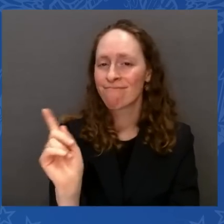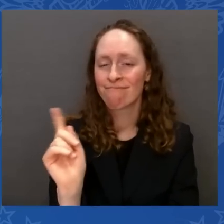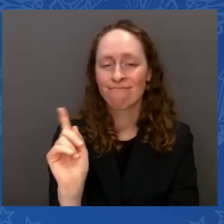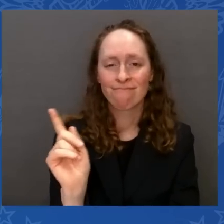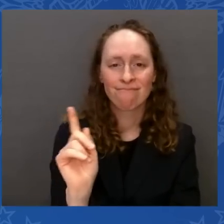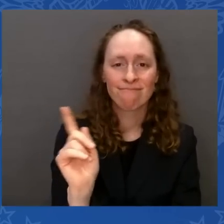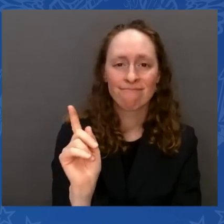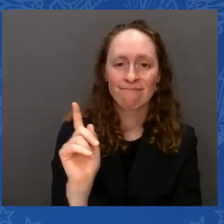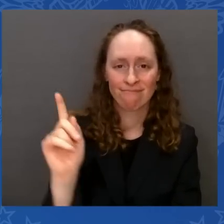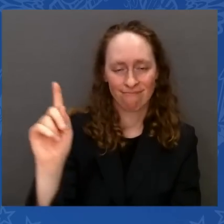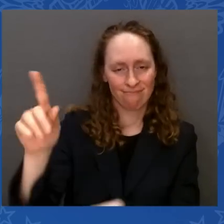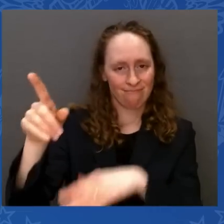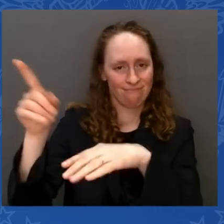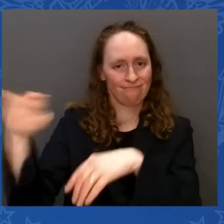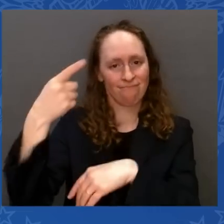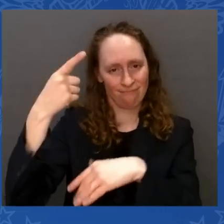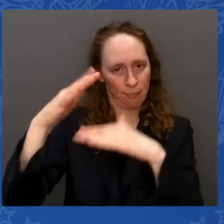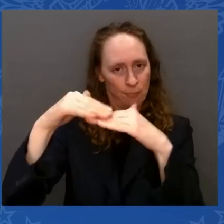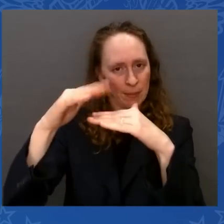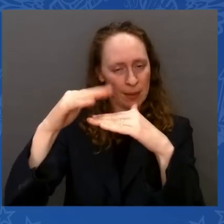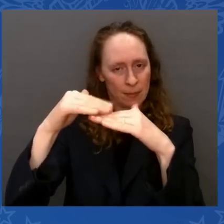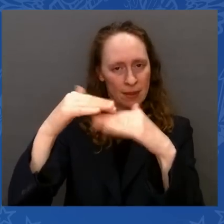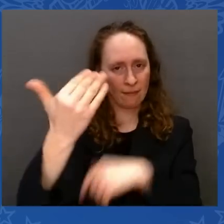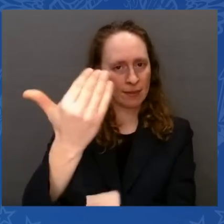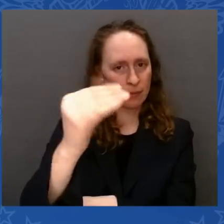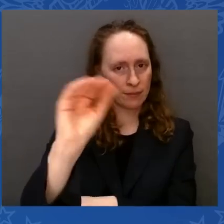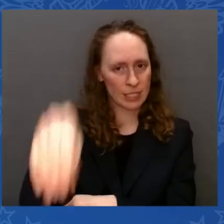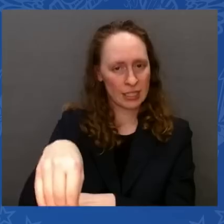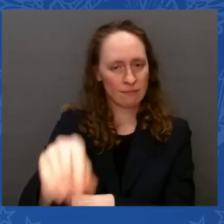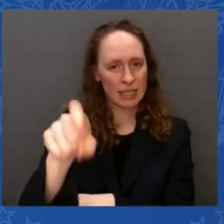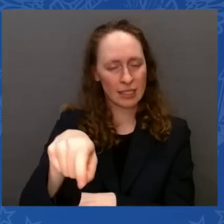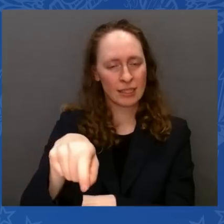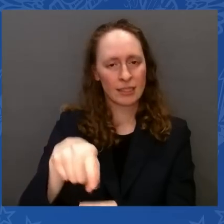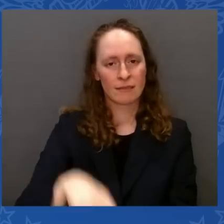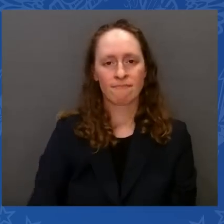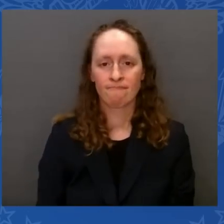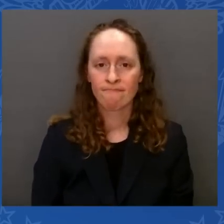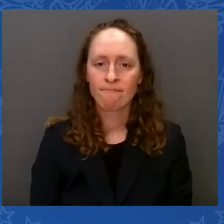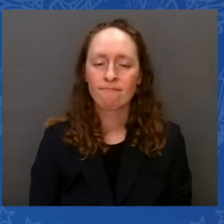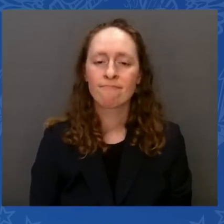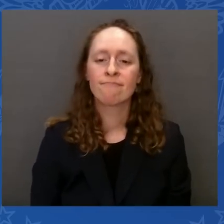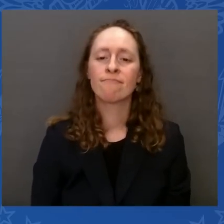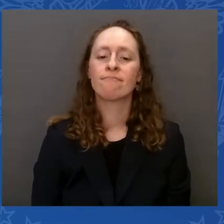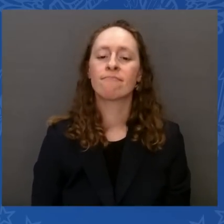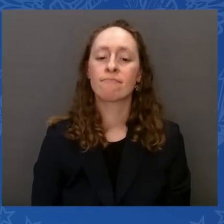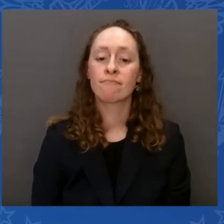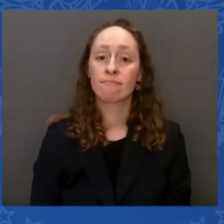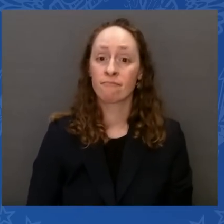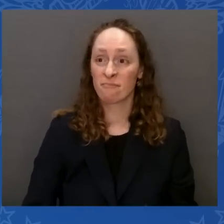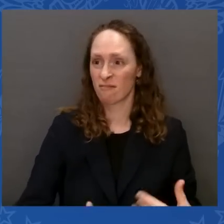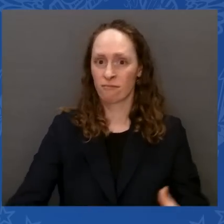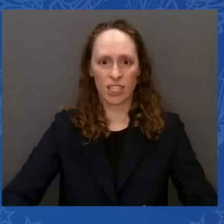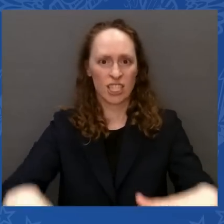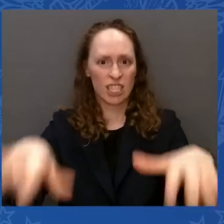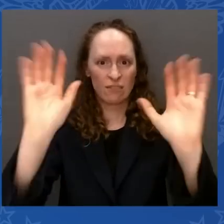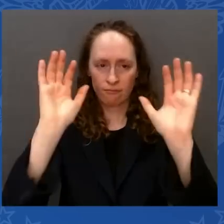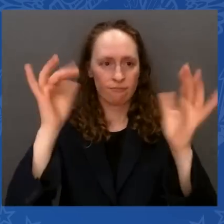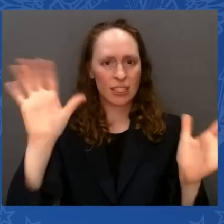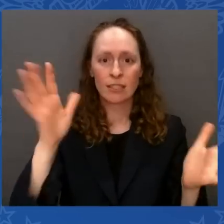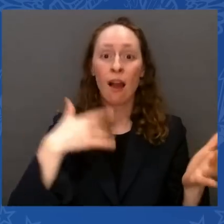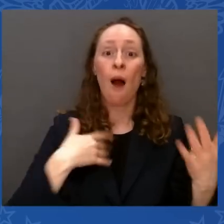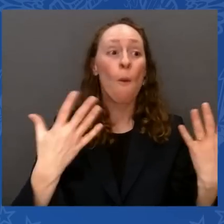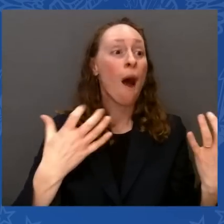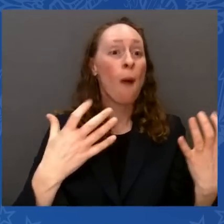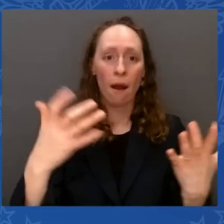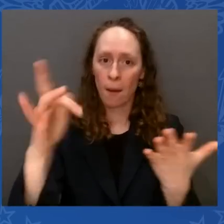15 percent. And that was enough to do what we've done so far and still reduce the debt. There's so much more to do, though. We need to